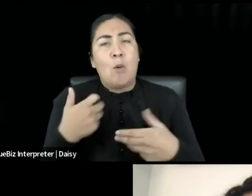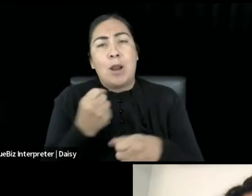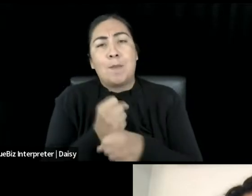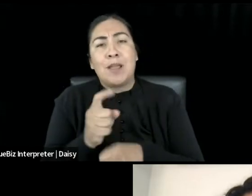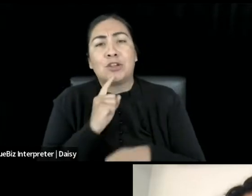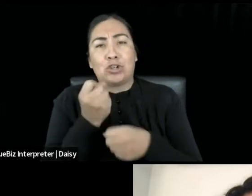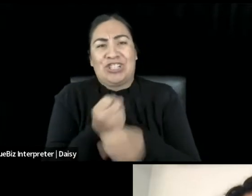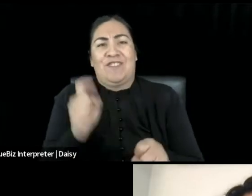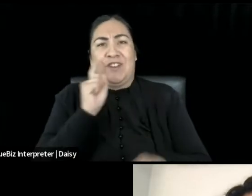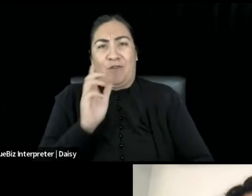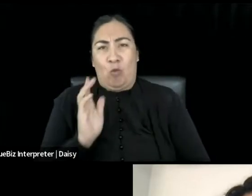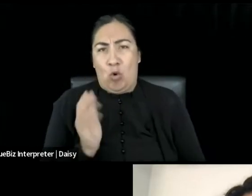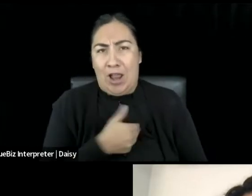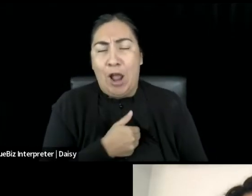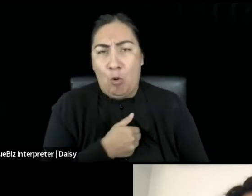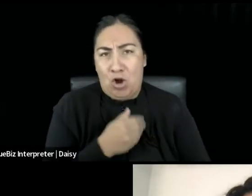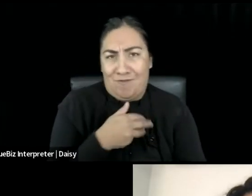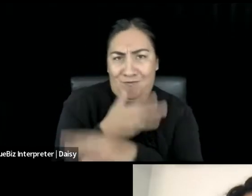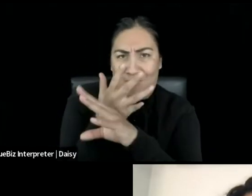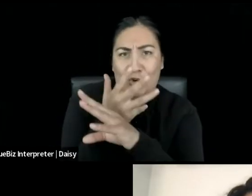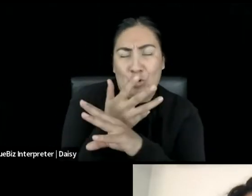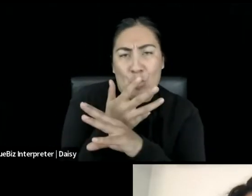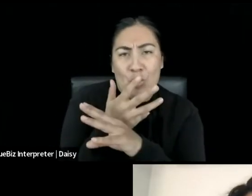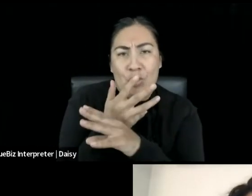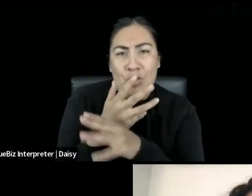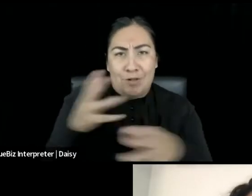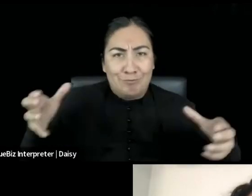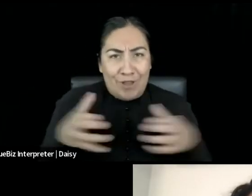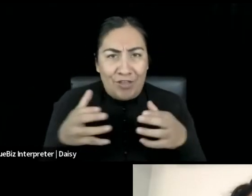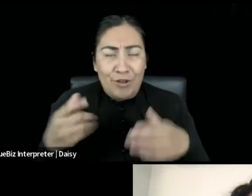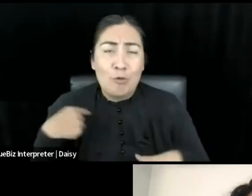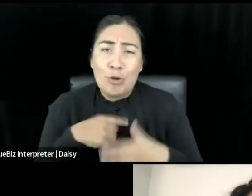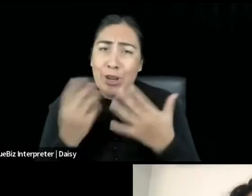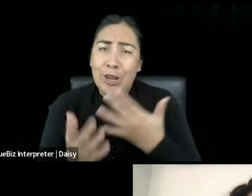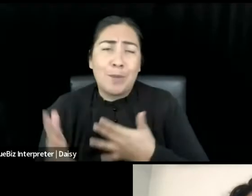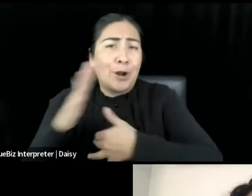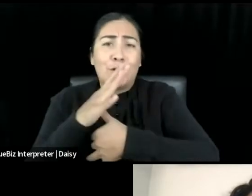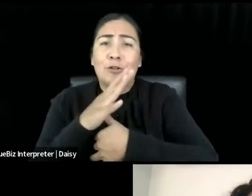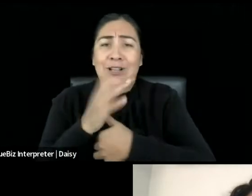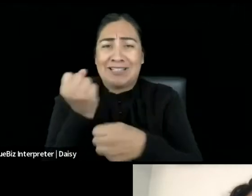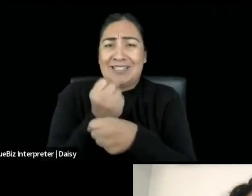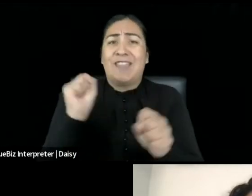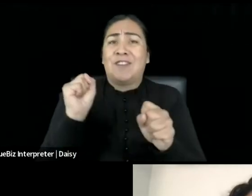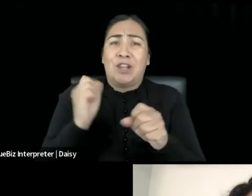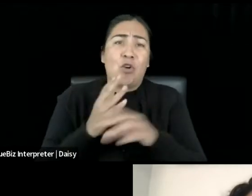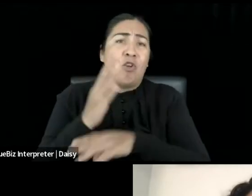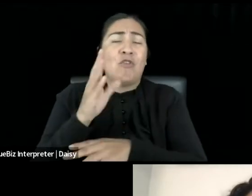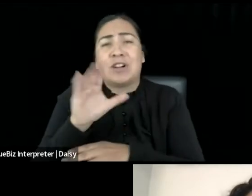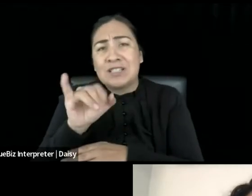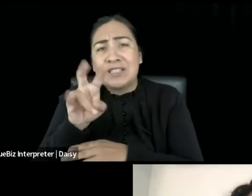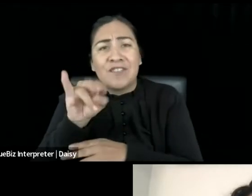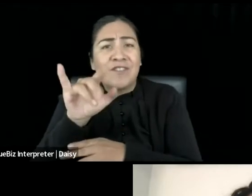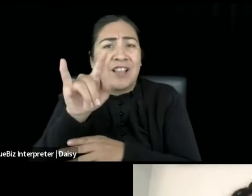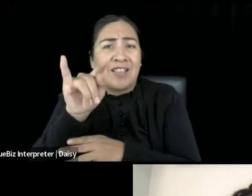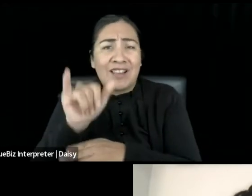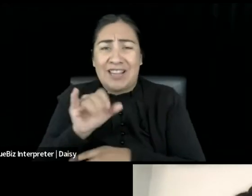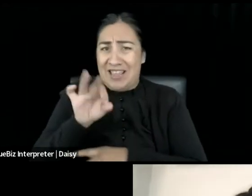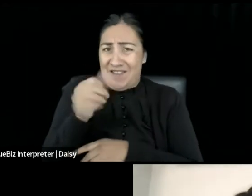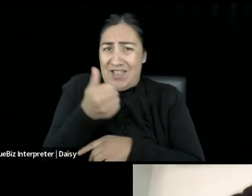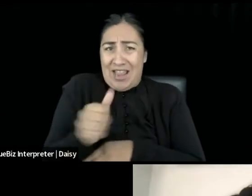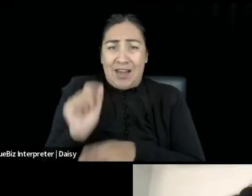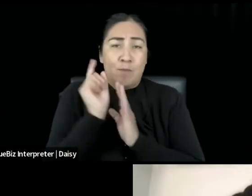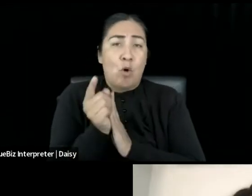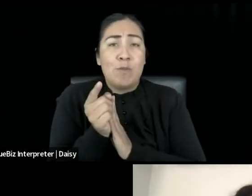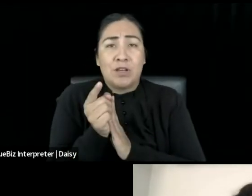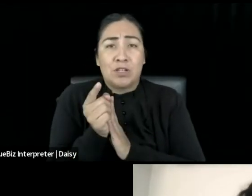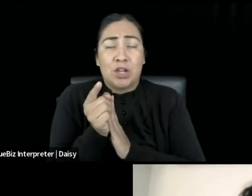We prioritize, here in this space, safety over civility. So if at any point in this session you feel unsafe, please